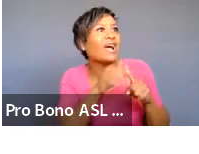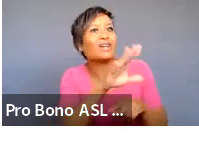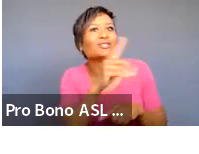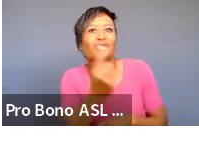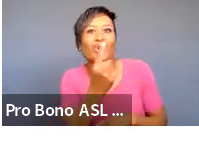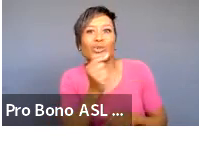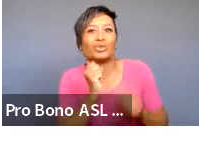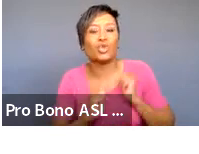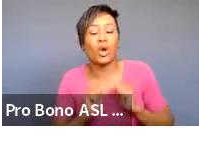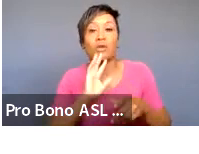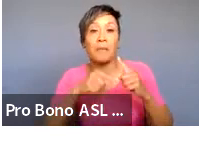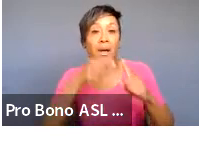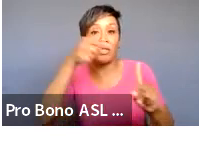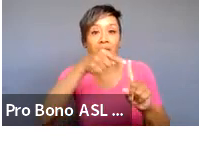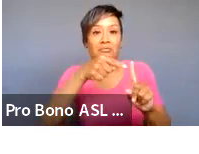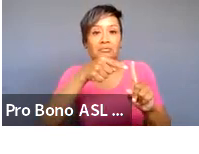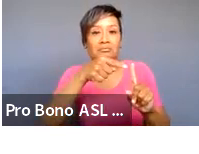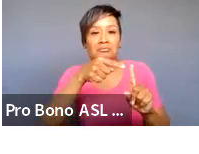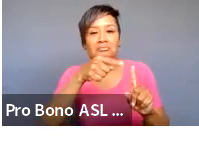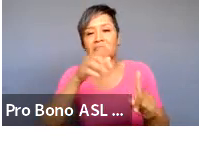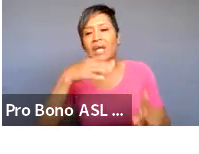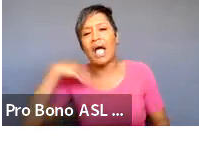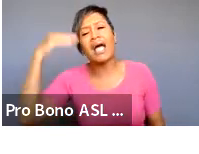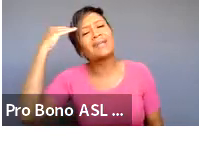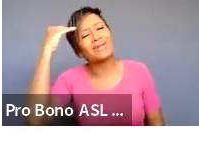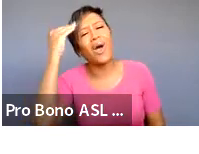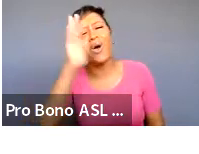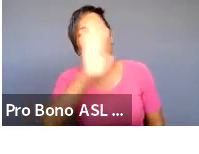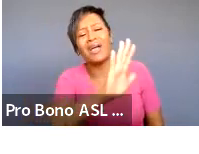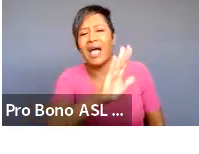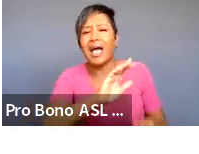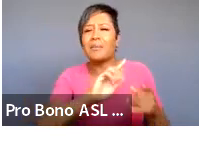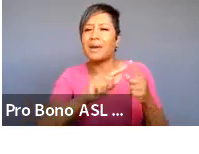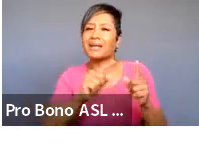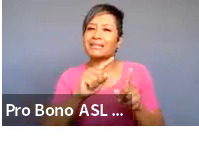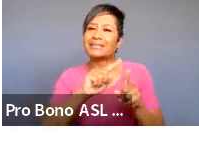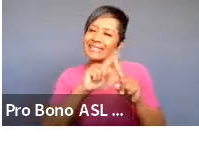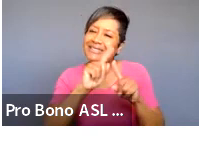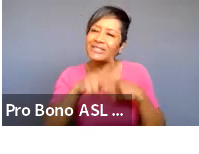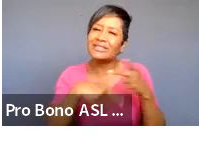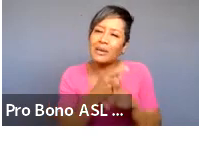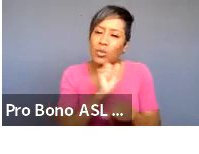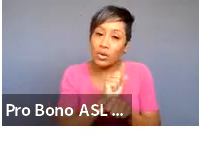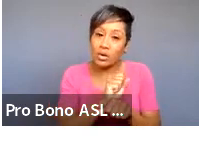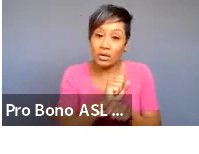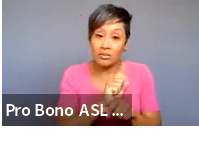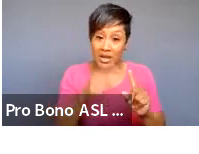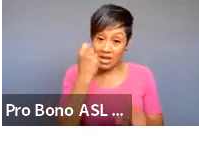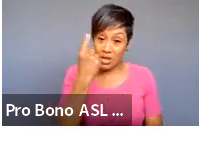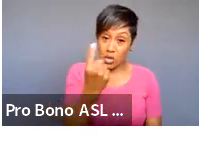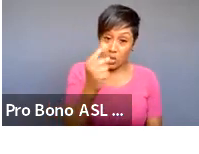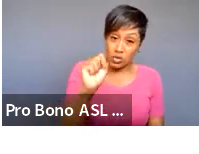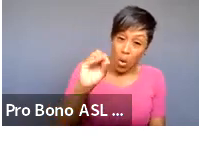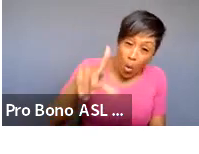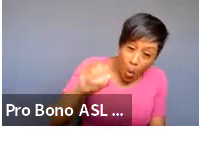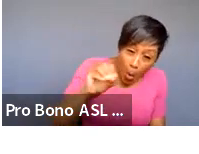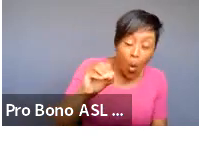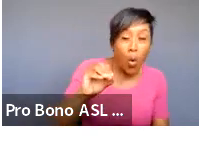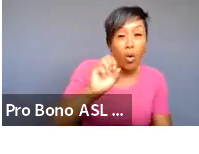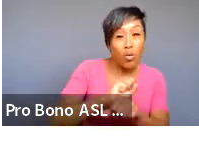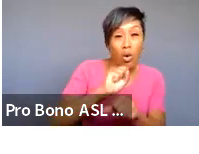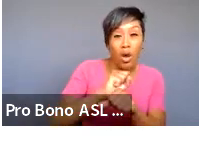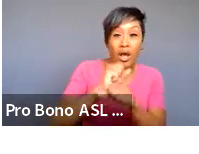literally just about them i'll be like i know that work how are they going to tell it differently uh solo work is not limited by by much it's just